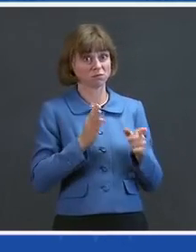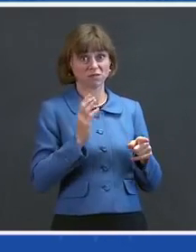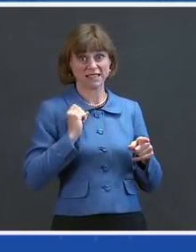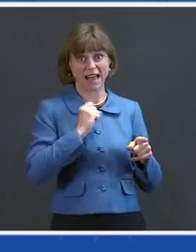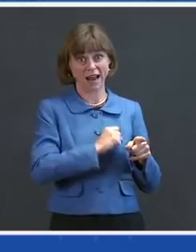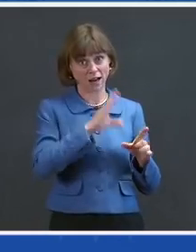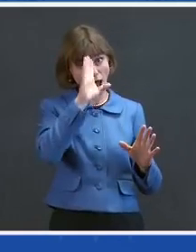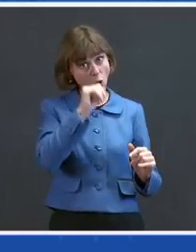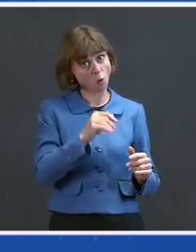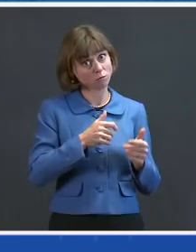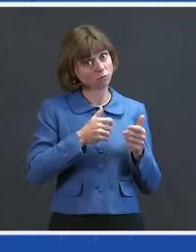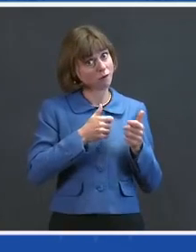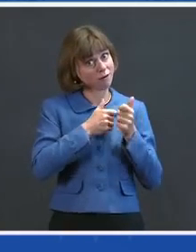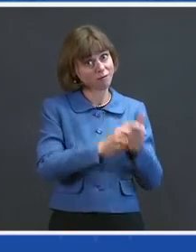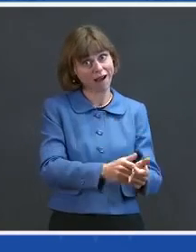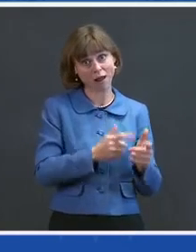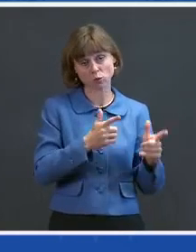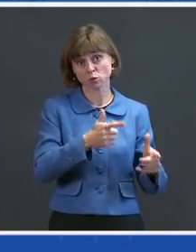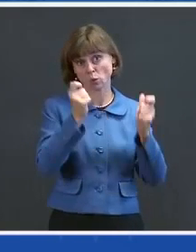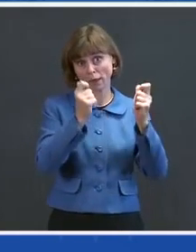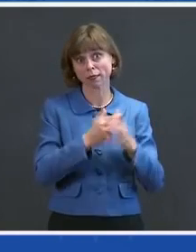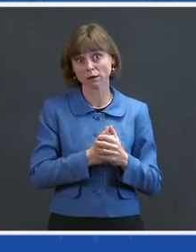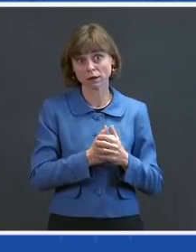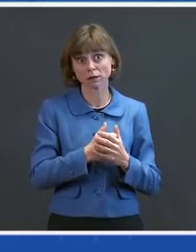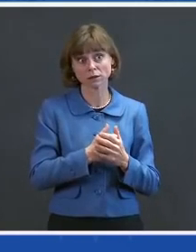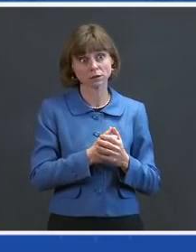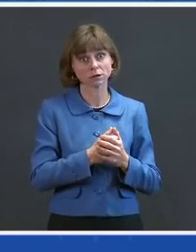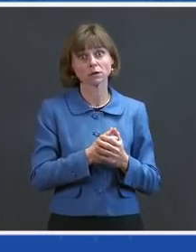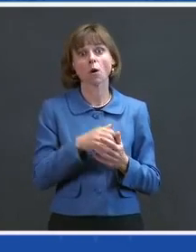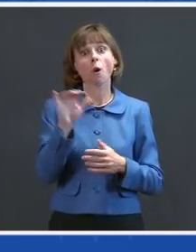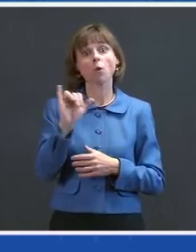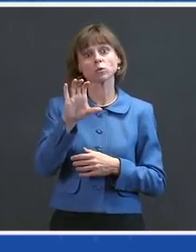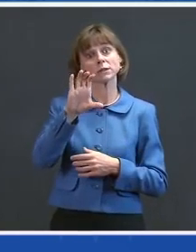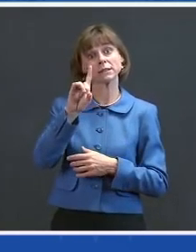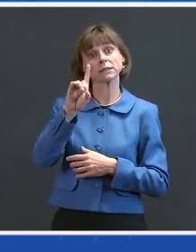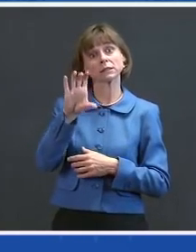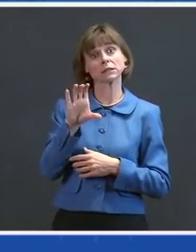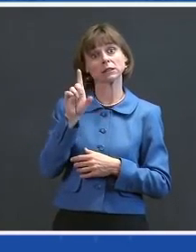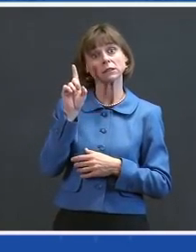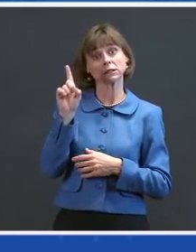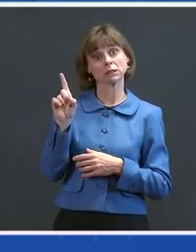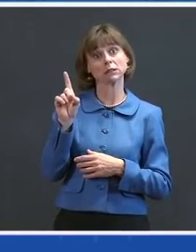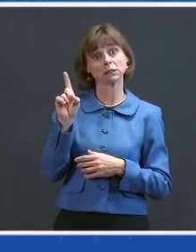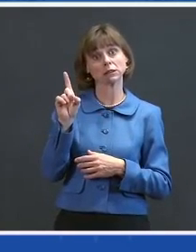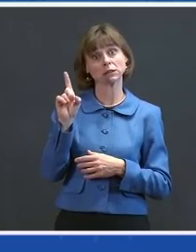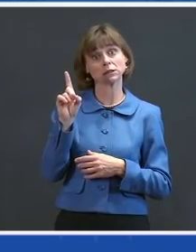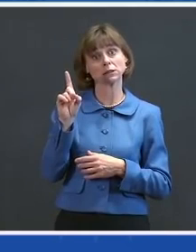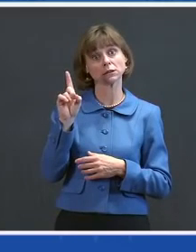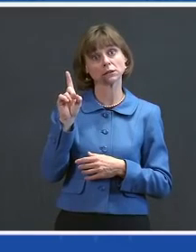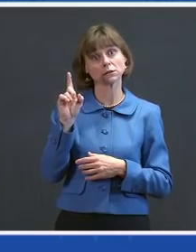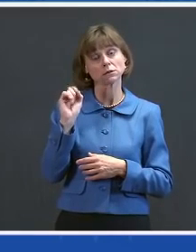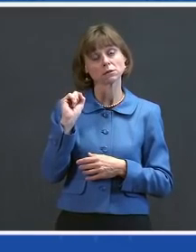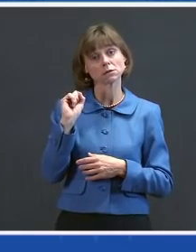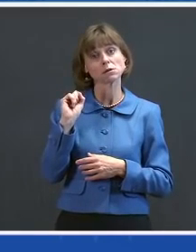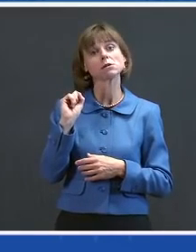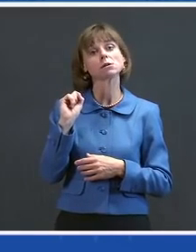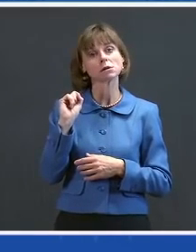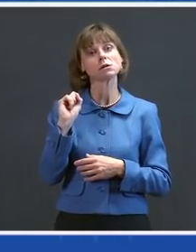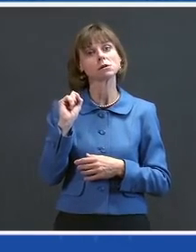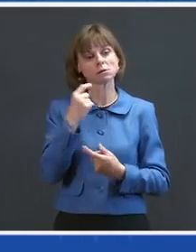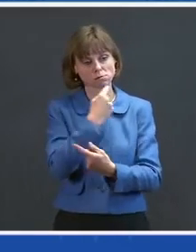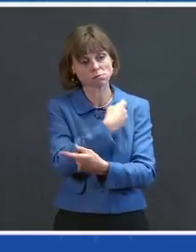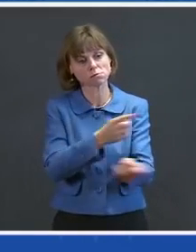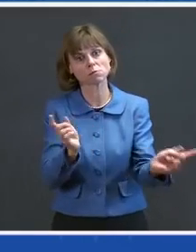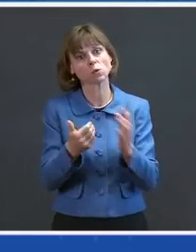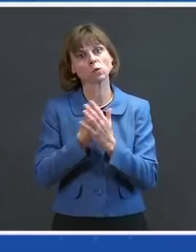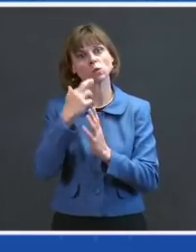and as well. You know, also, the Center for Disease Control and Prevention, the CDC, issued new guidelines on how